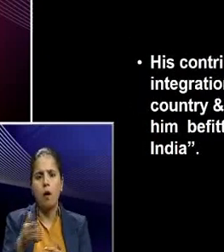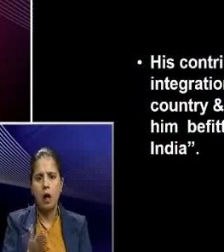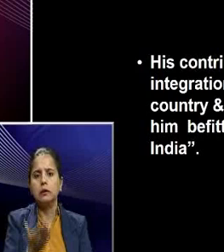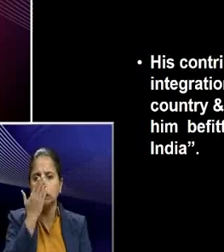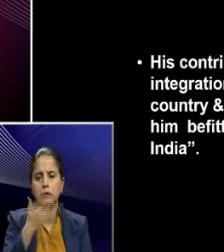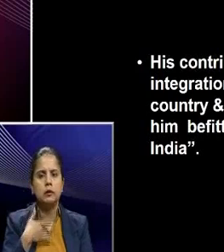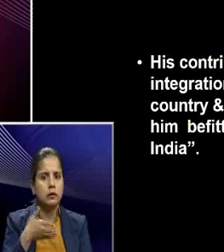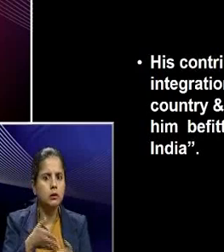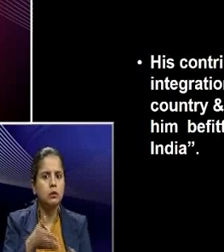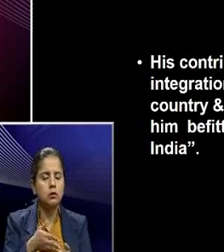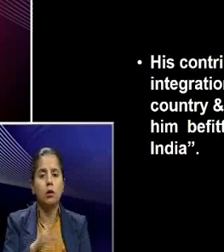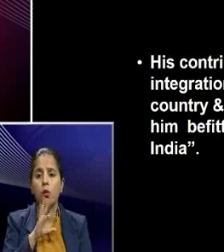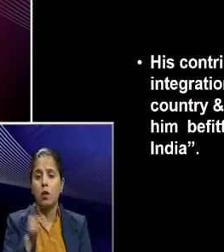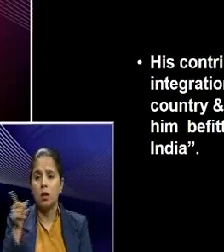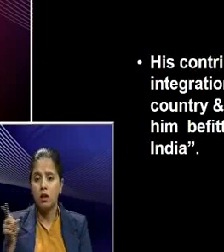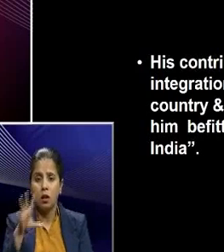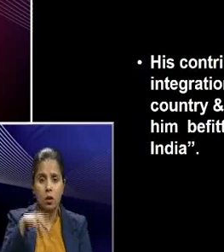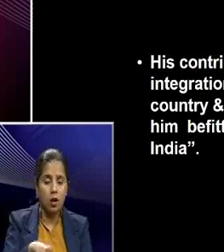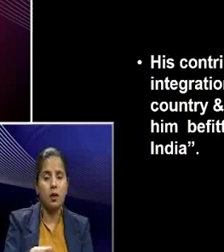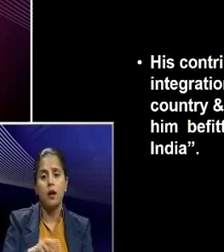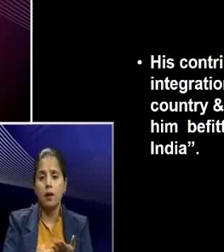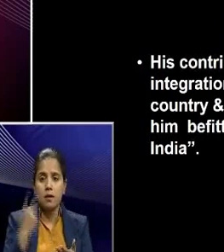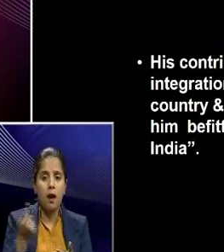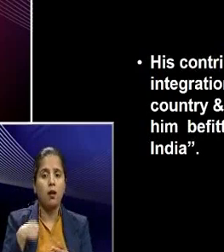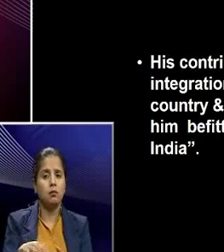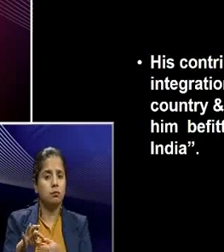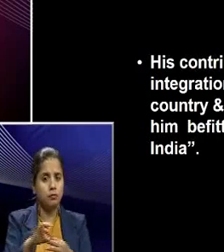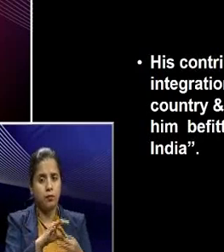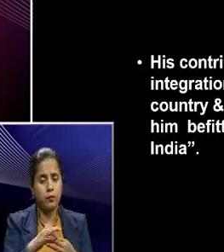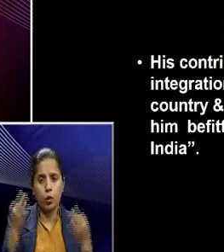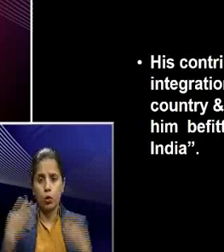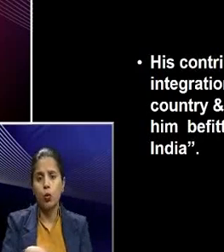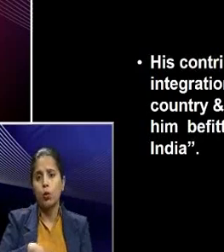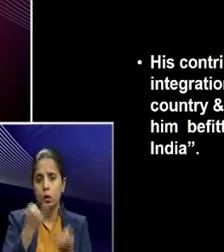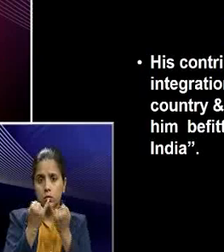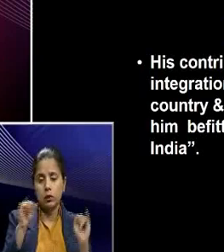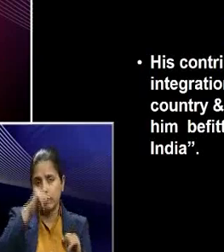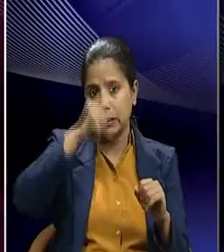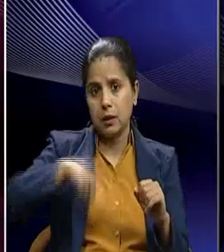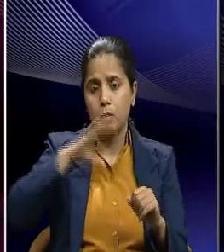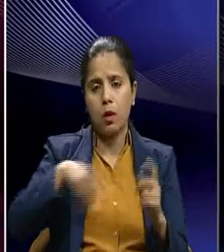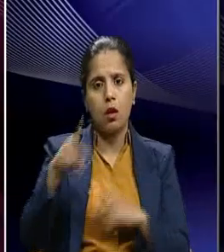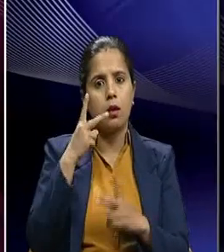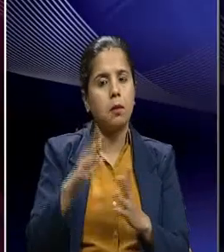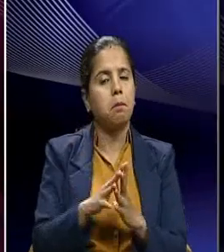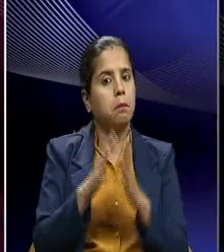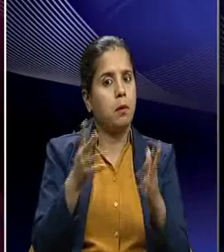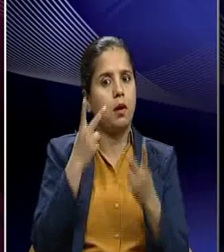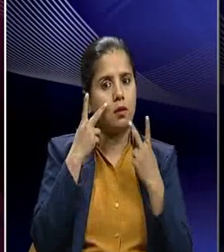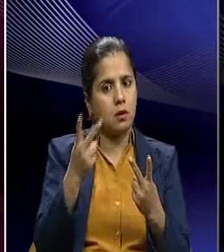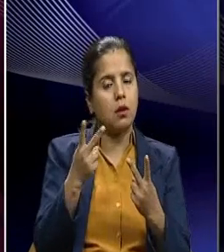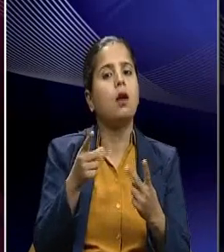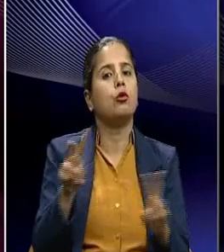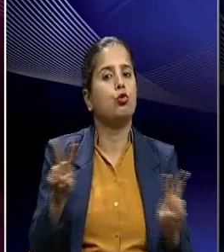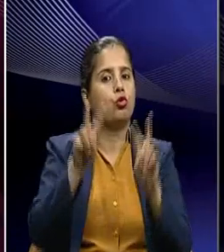And his contribution to the national integration in the newly independent India it earned him the kind of